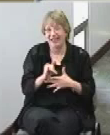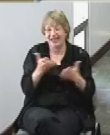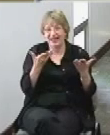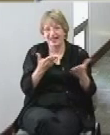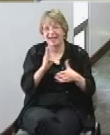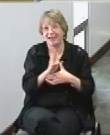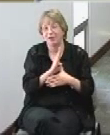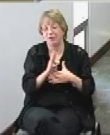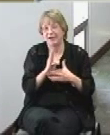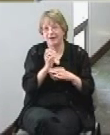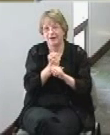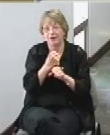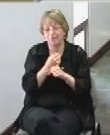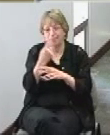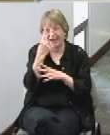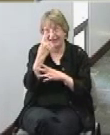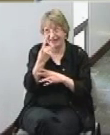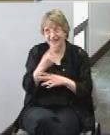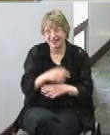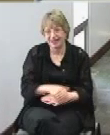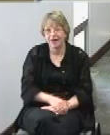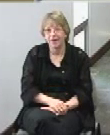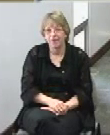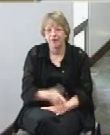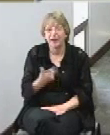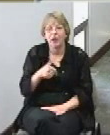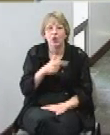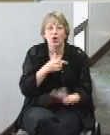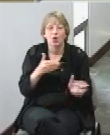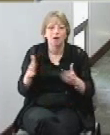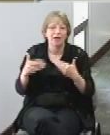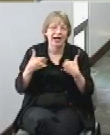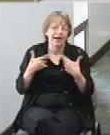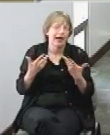businesses make sense we're going to have a